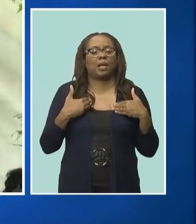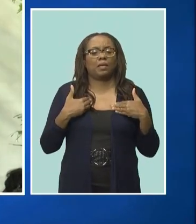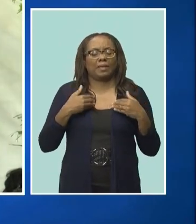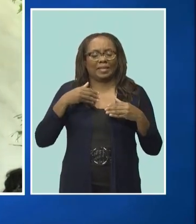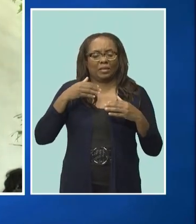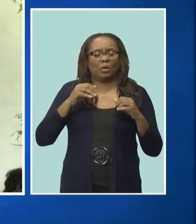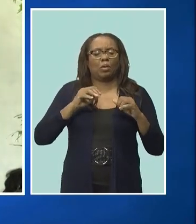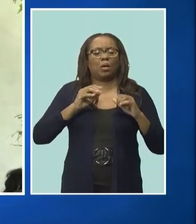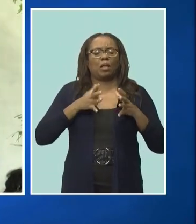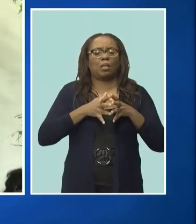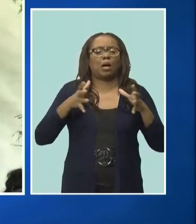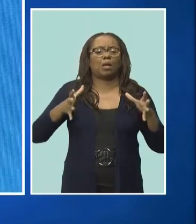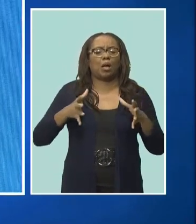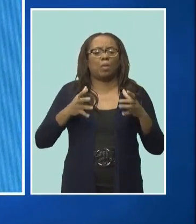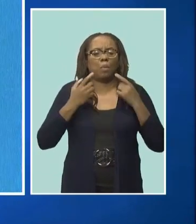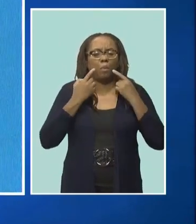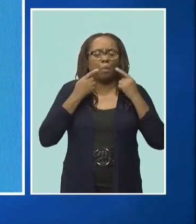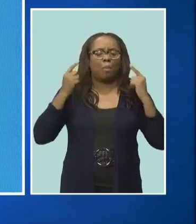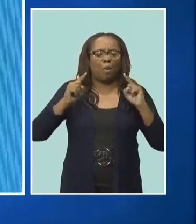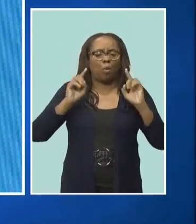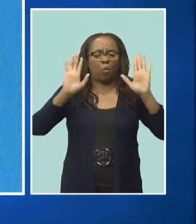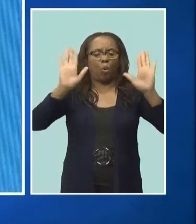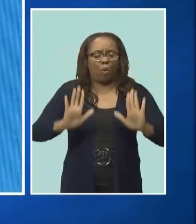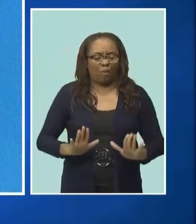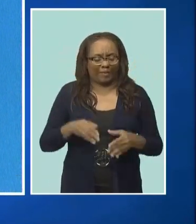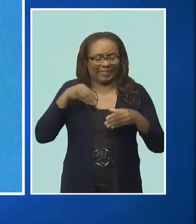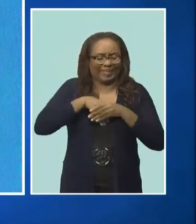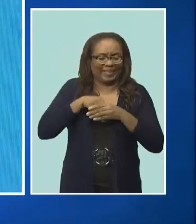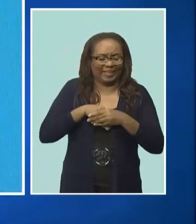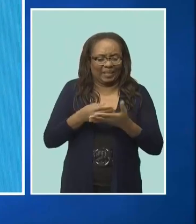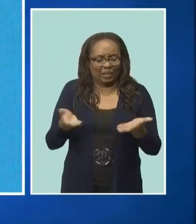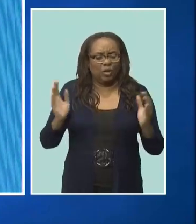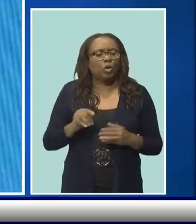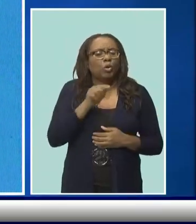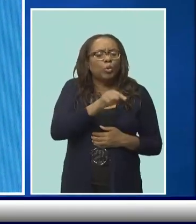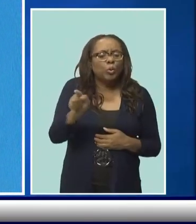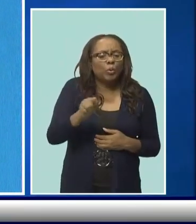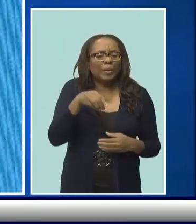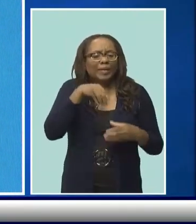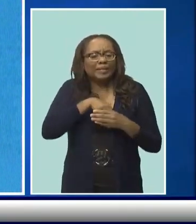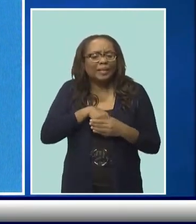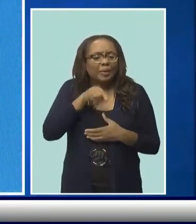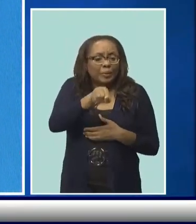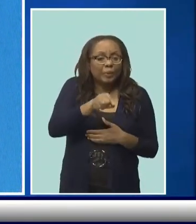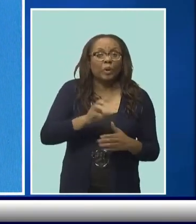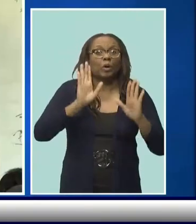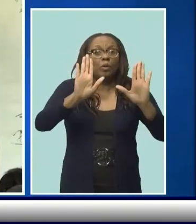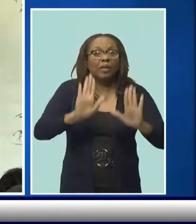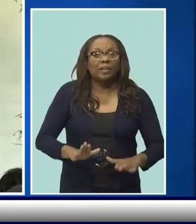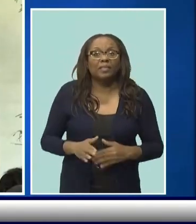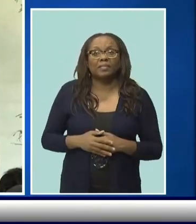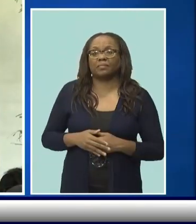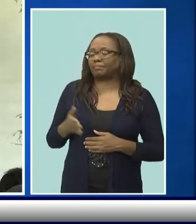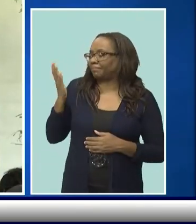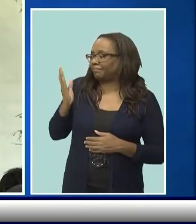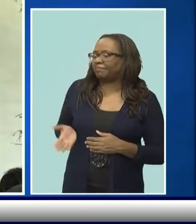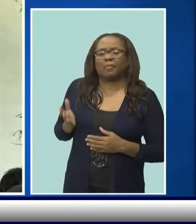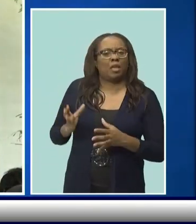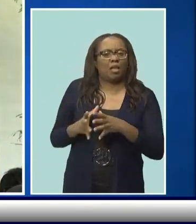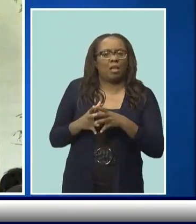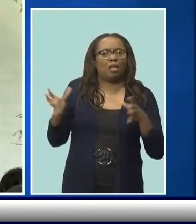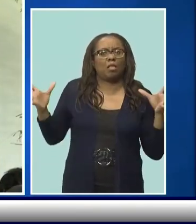Almost everything great in this world has been produced by young children.